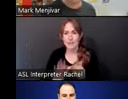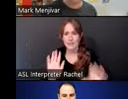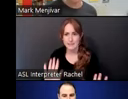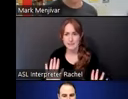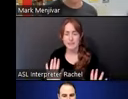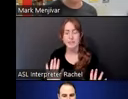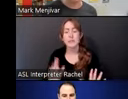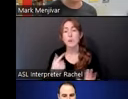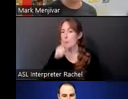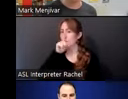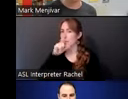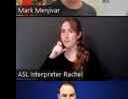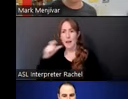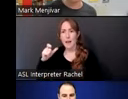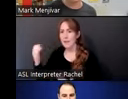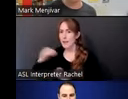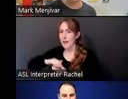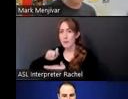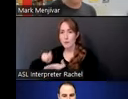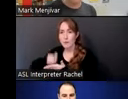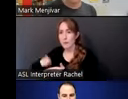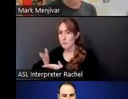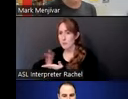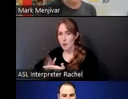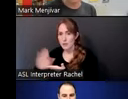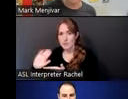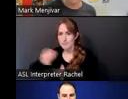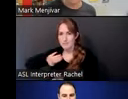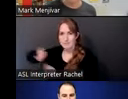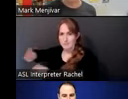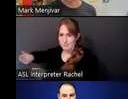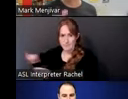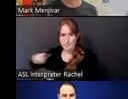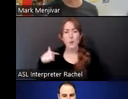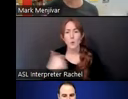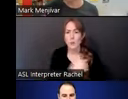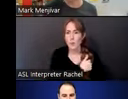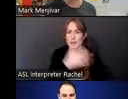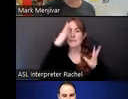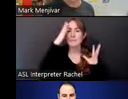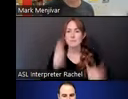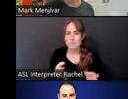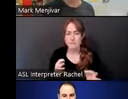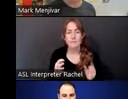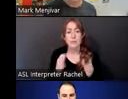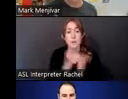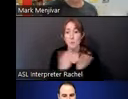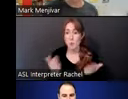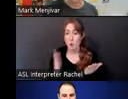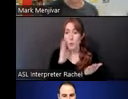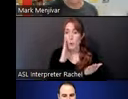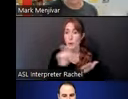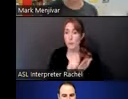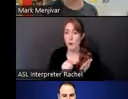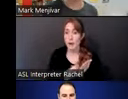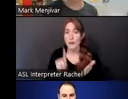pieces, we were able to share with each other and collectively decided that the book that we would produce was just